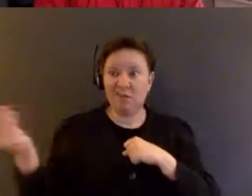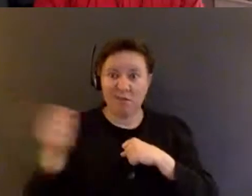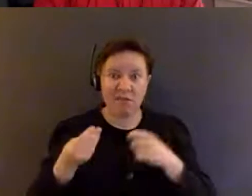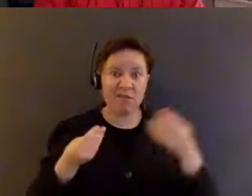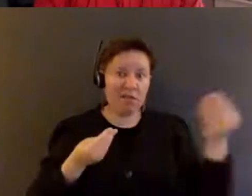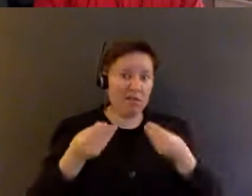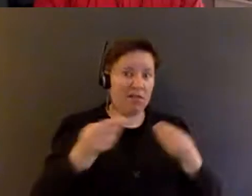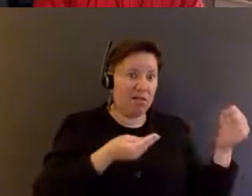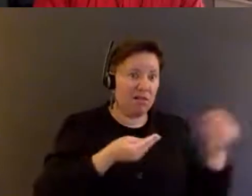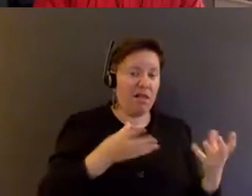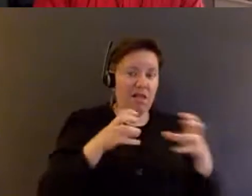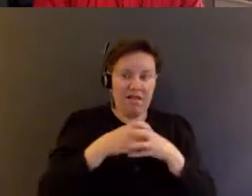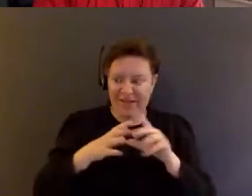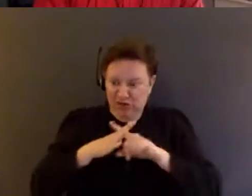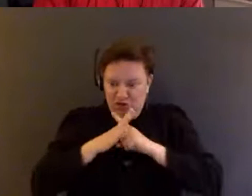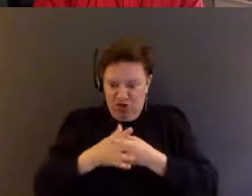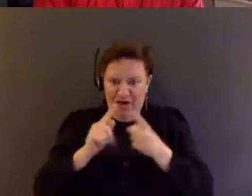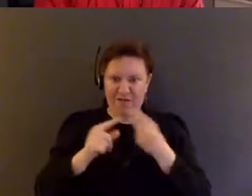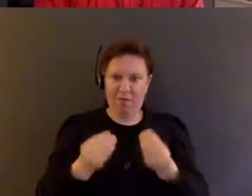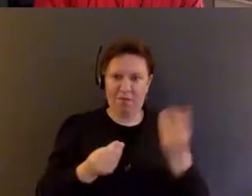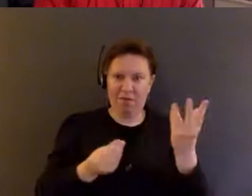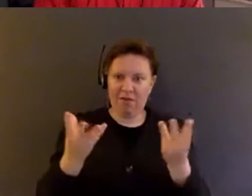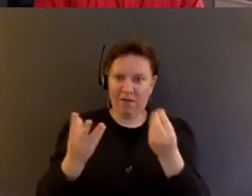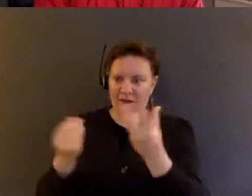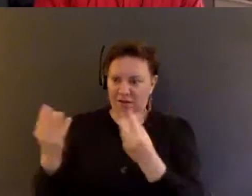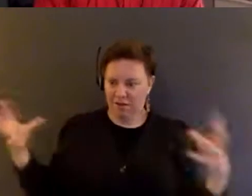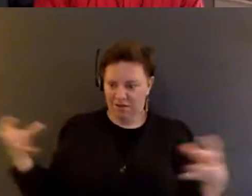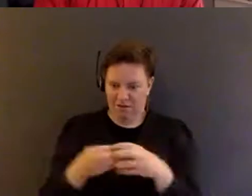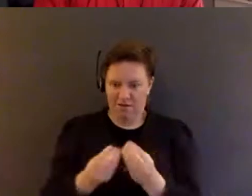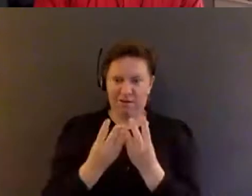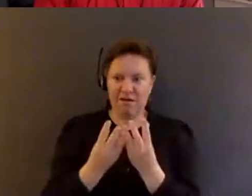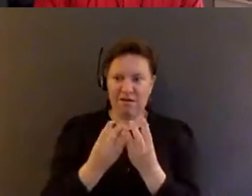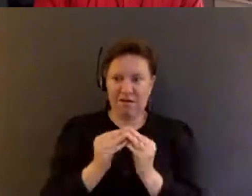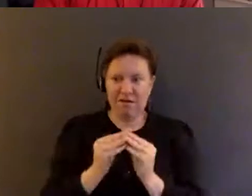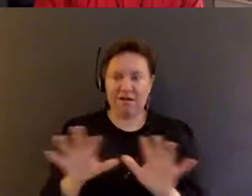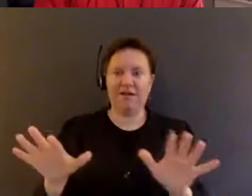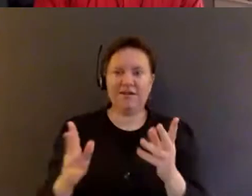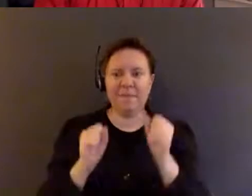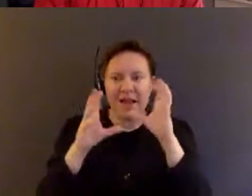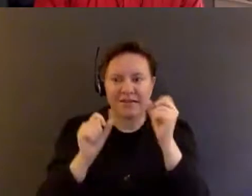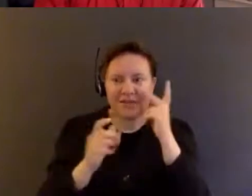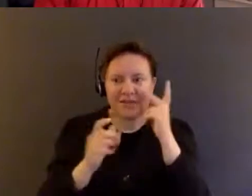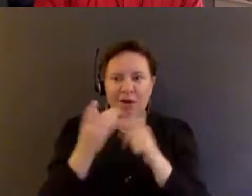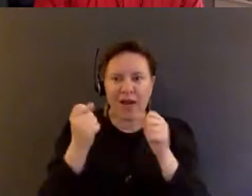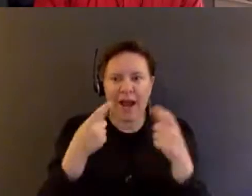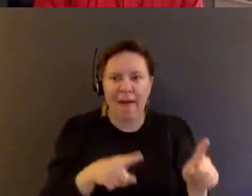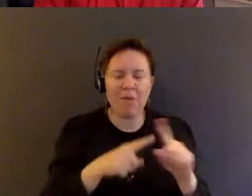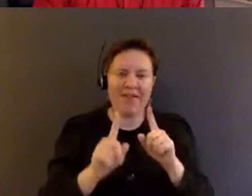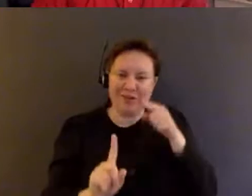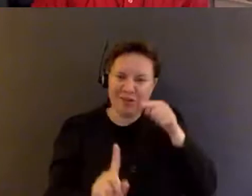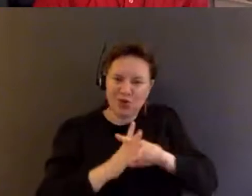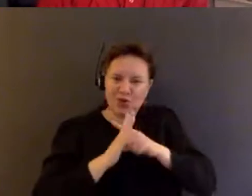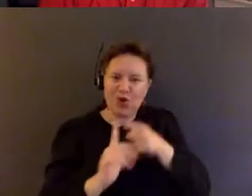they start from that. And so I think it's, it's amazing to see what can happen when that is the starting point